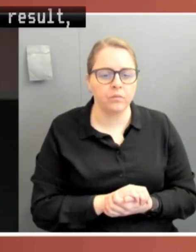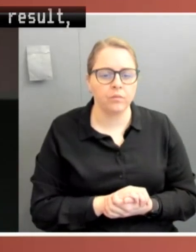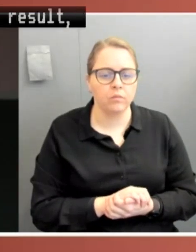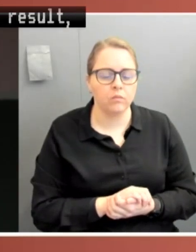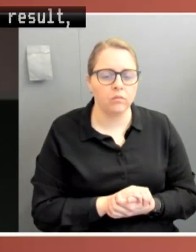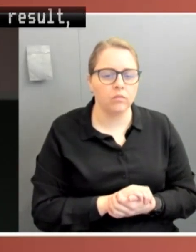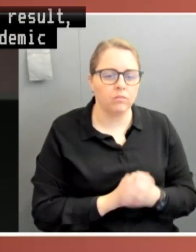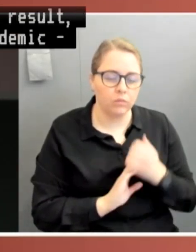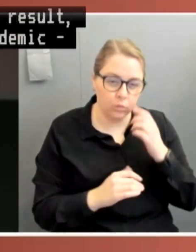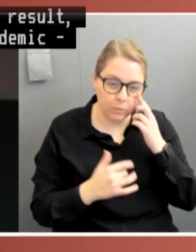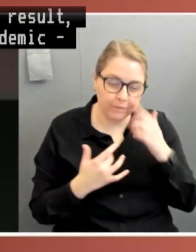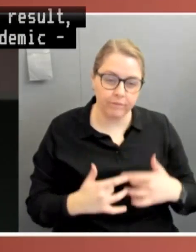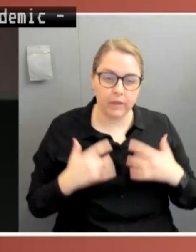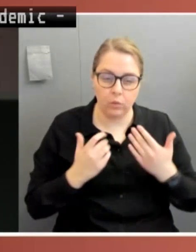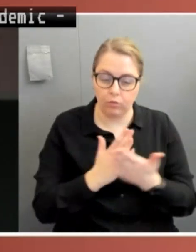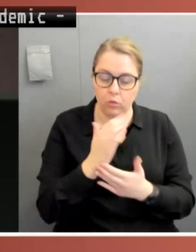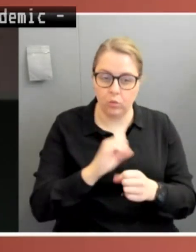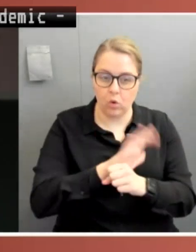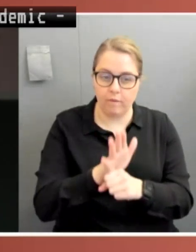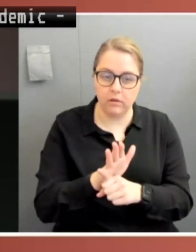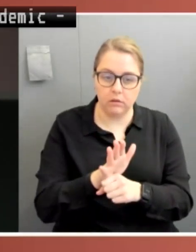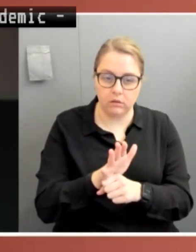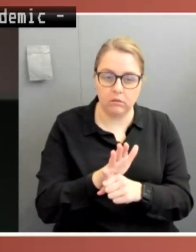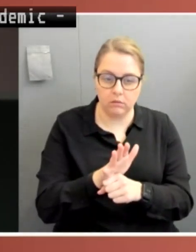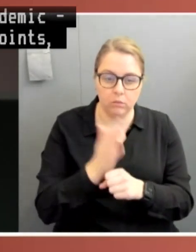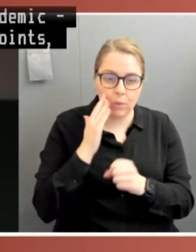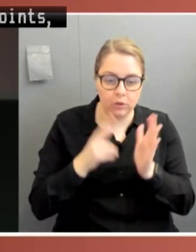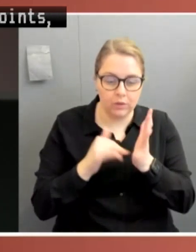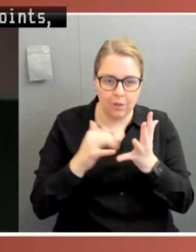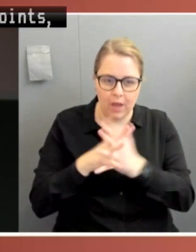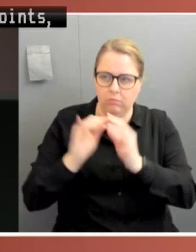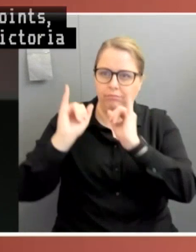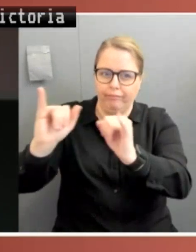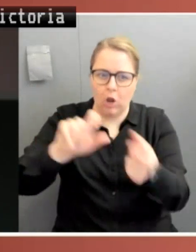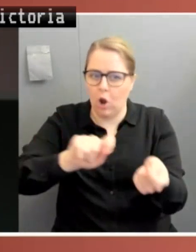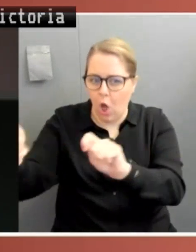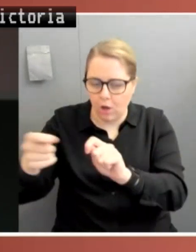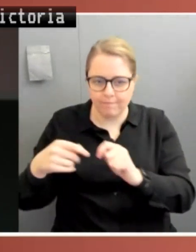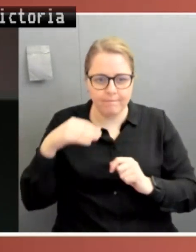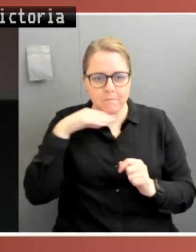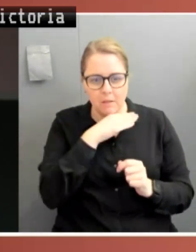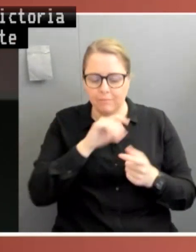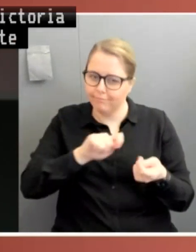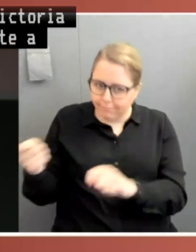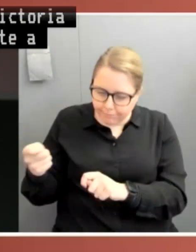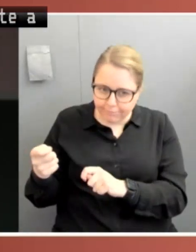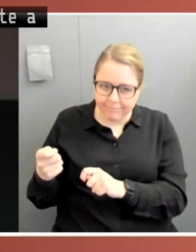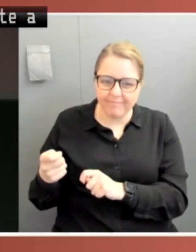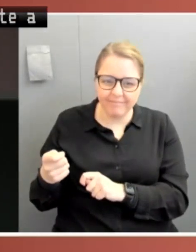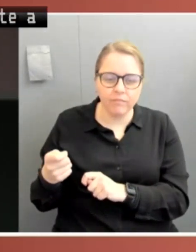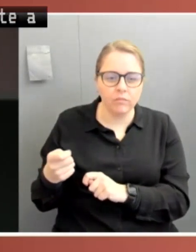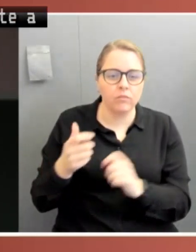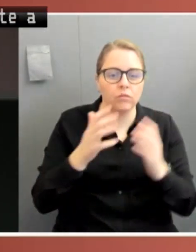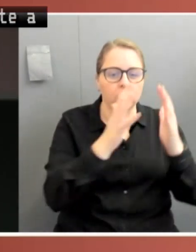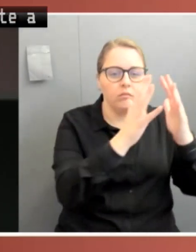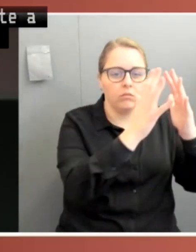particularly when we saw Victoria and New South Wales in quite a brutal lockdown, was that Parliament had effectively abdicated key